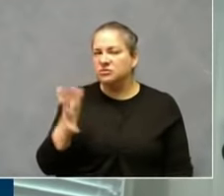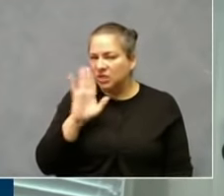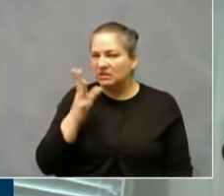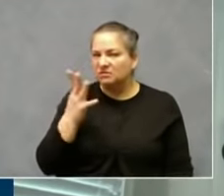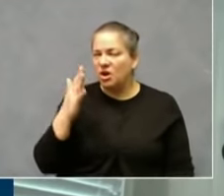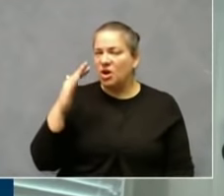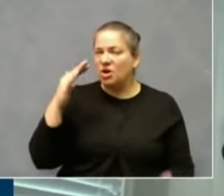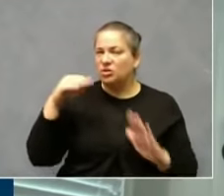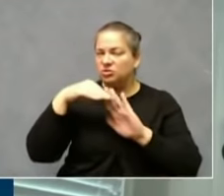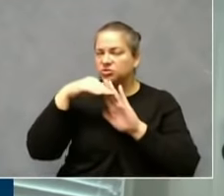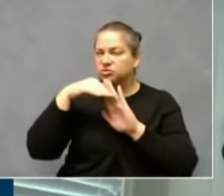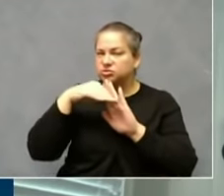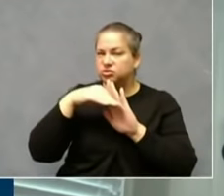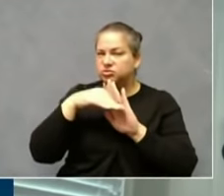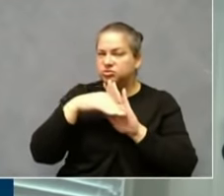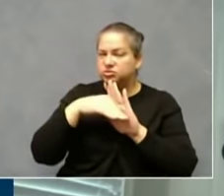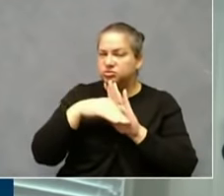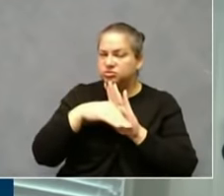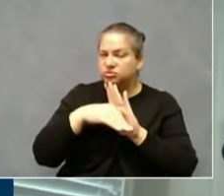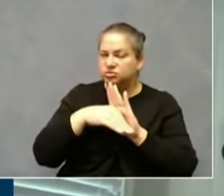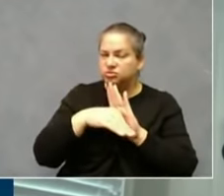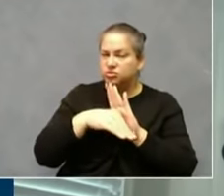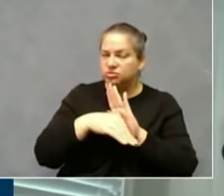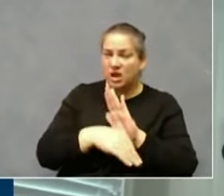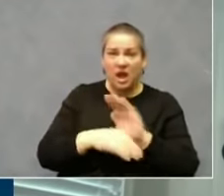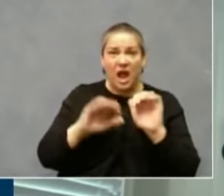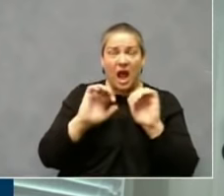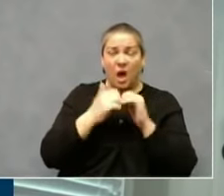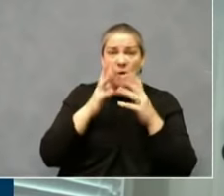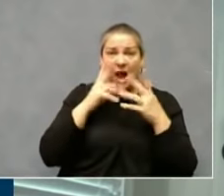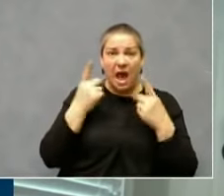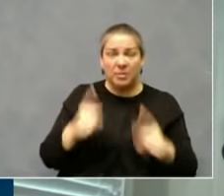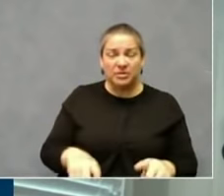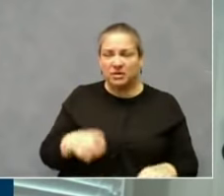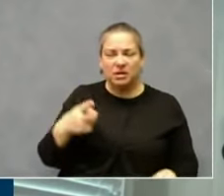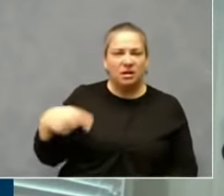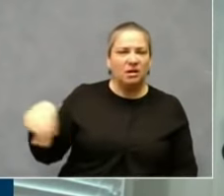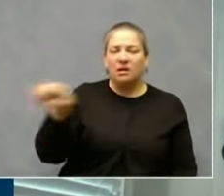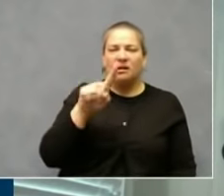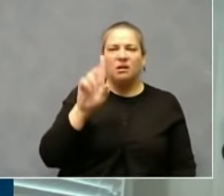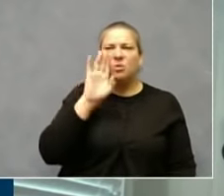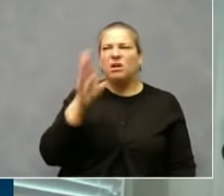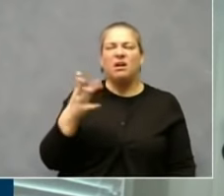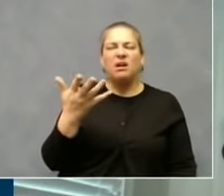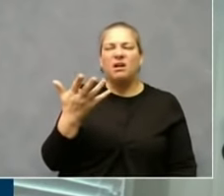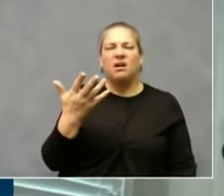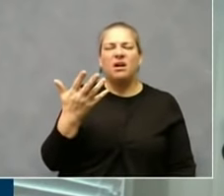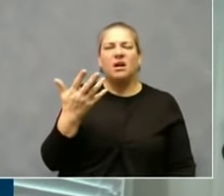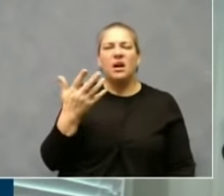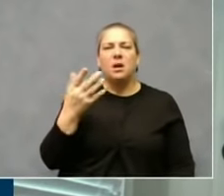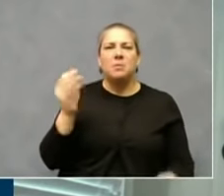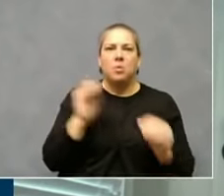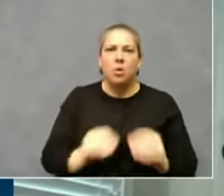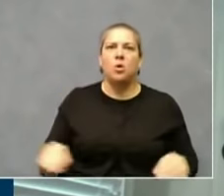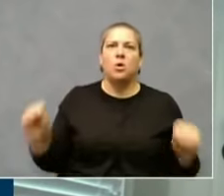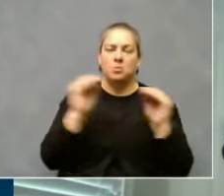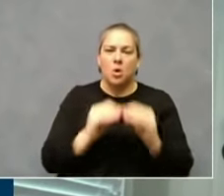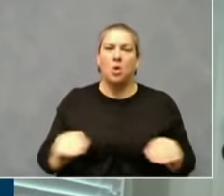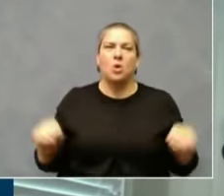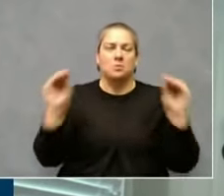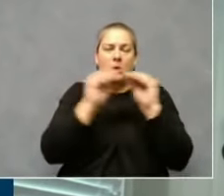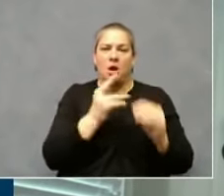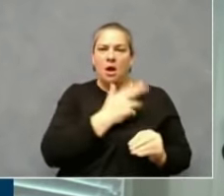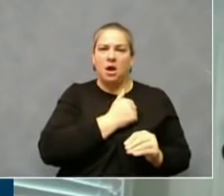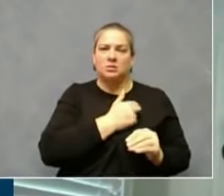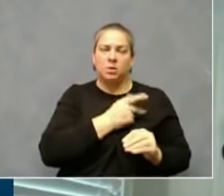large-scale loss of human life and harm to other people who need medical and hospital care who don't have COVID. So folks,